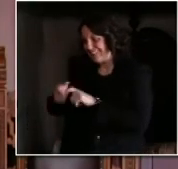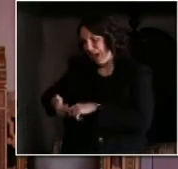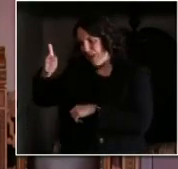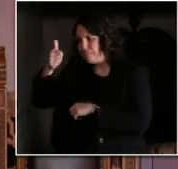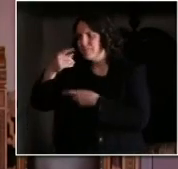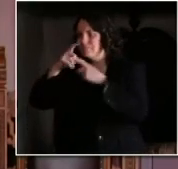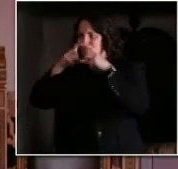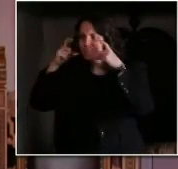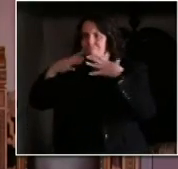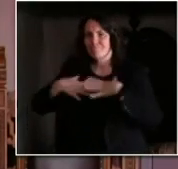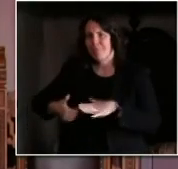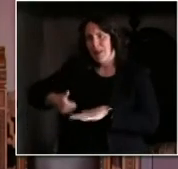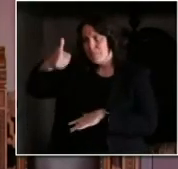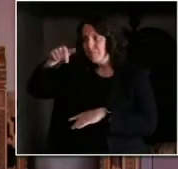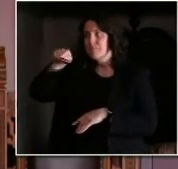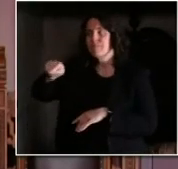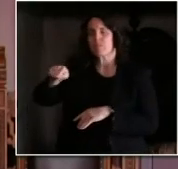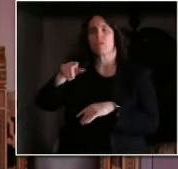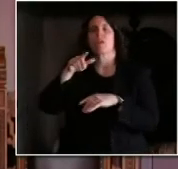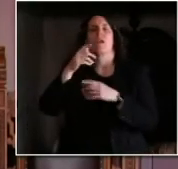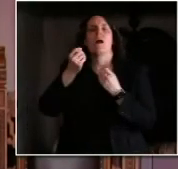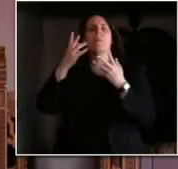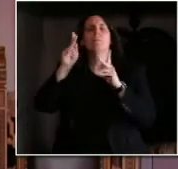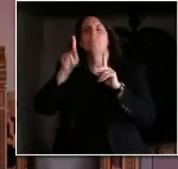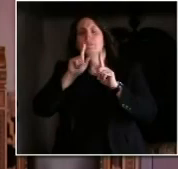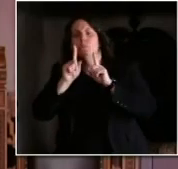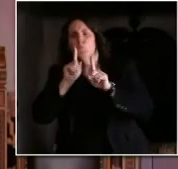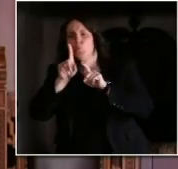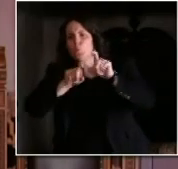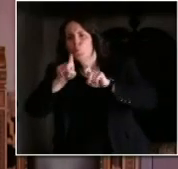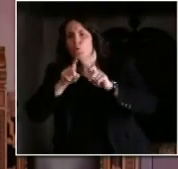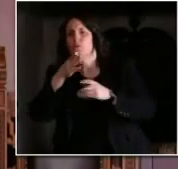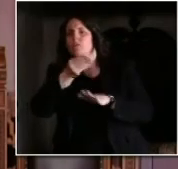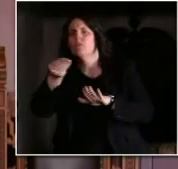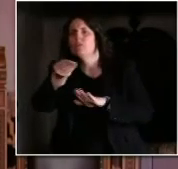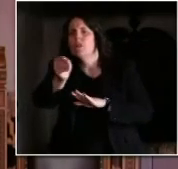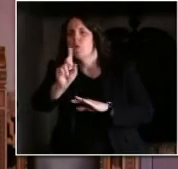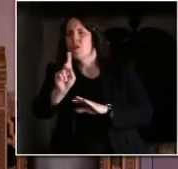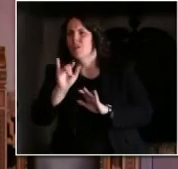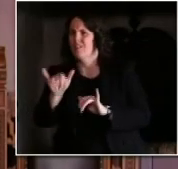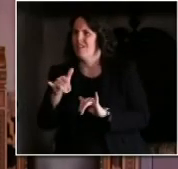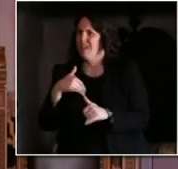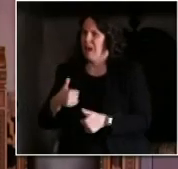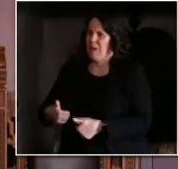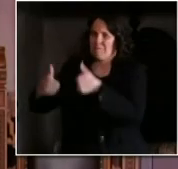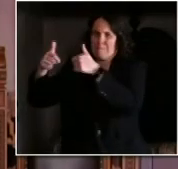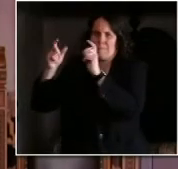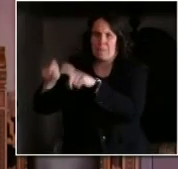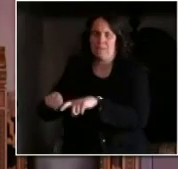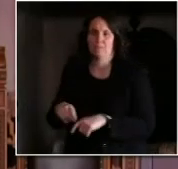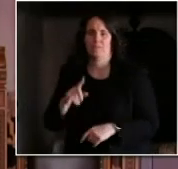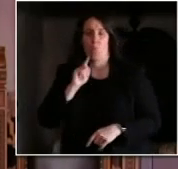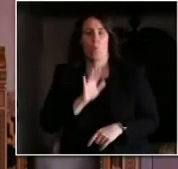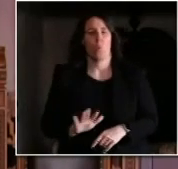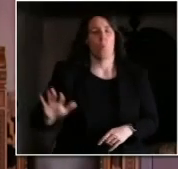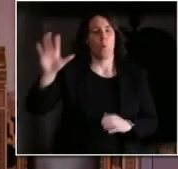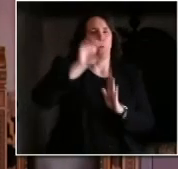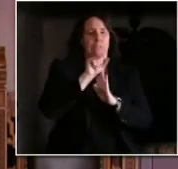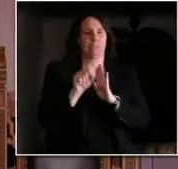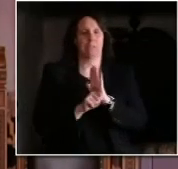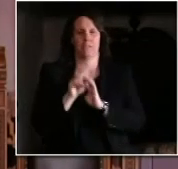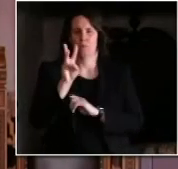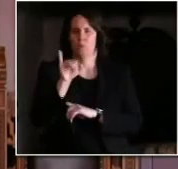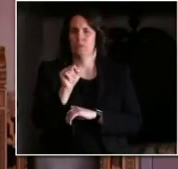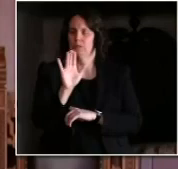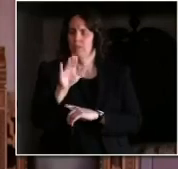of states that are doing it play a huge role in whether schools will reopen this fall. There's certainly the hope that it